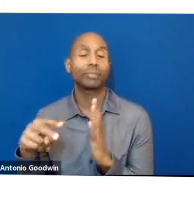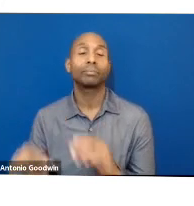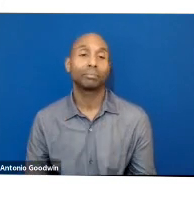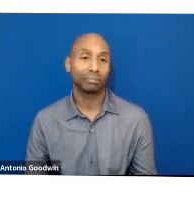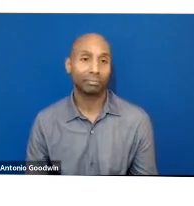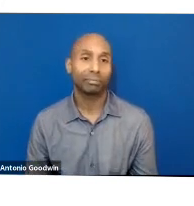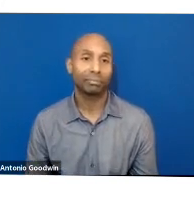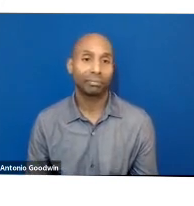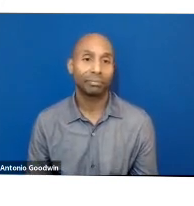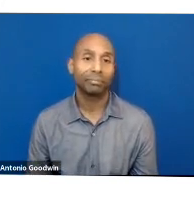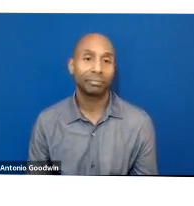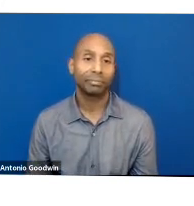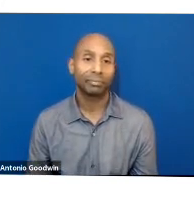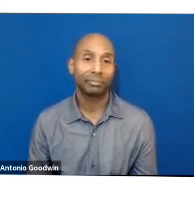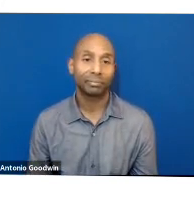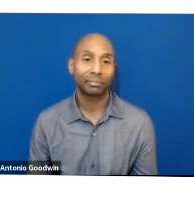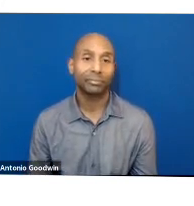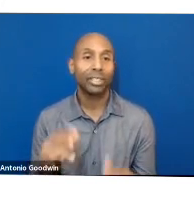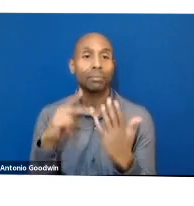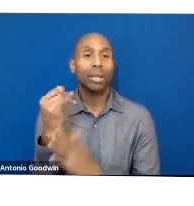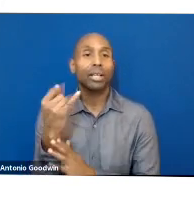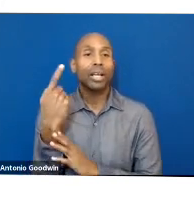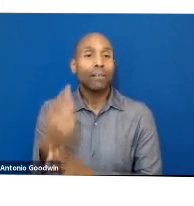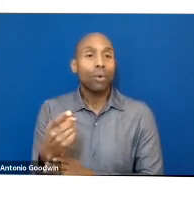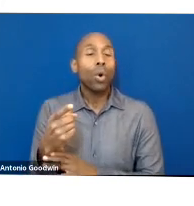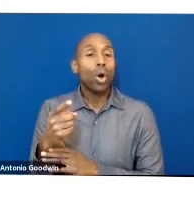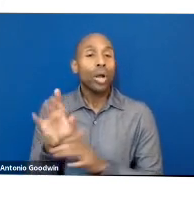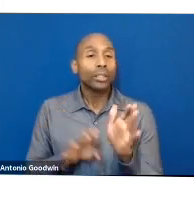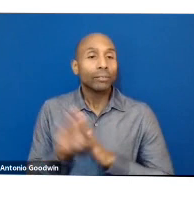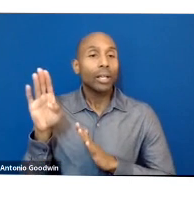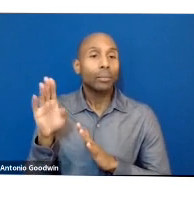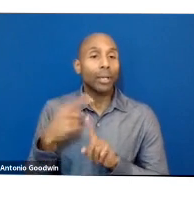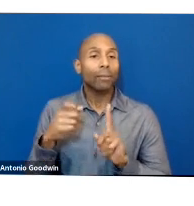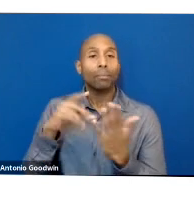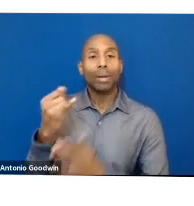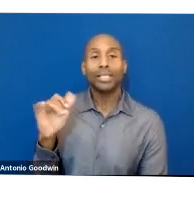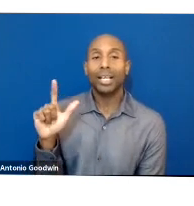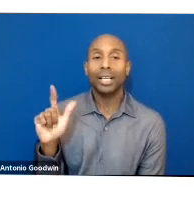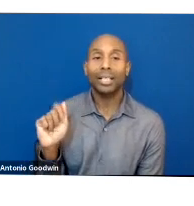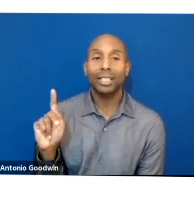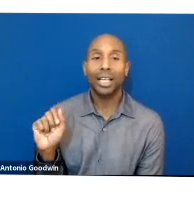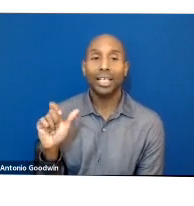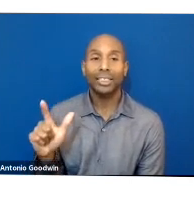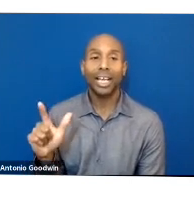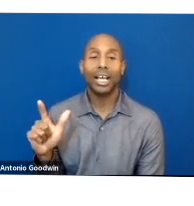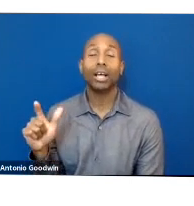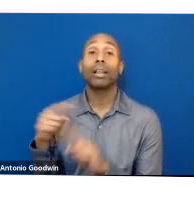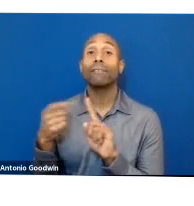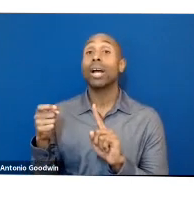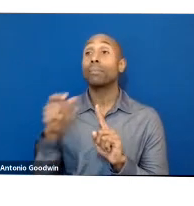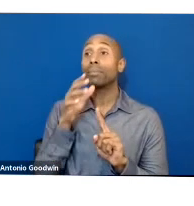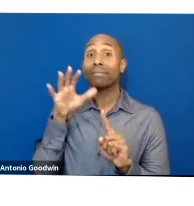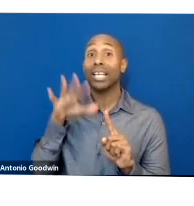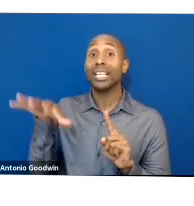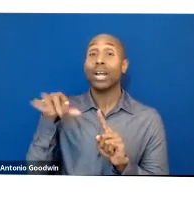Project Laksal. This project aims to bring together unemployed women artisans from remote villages of Ladakh, and the best